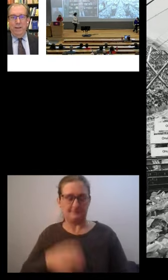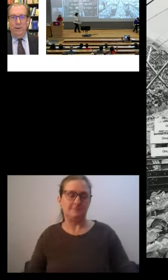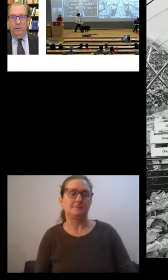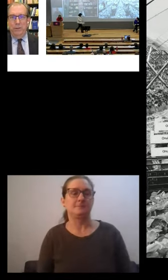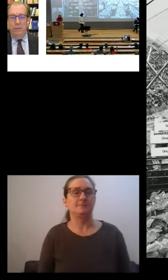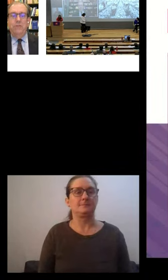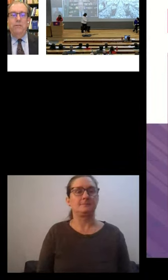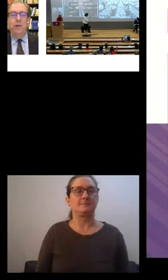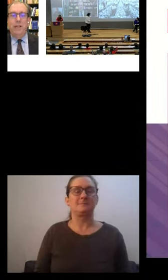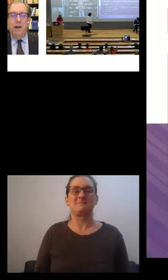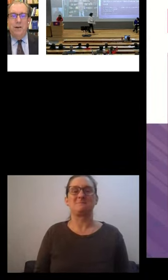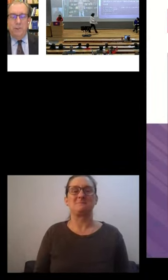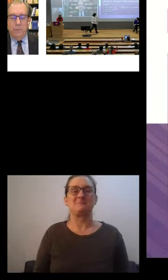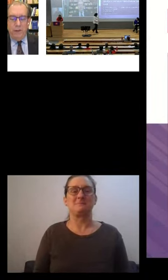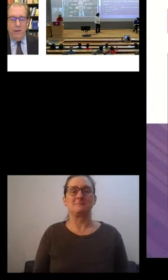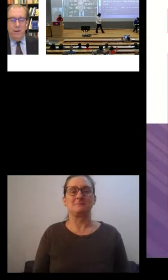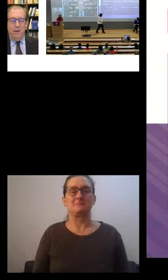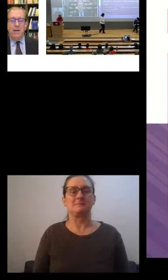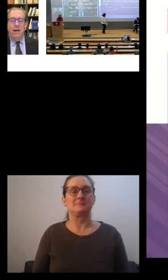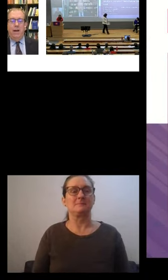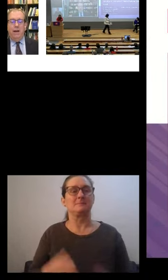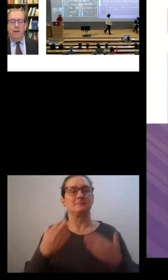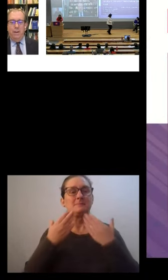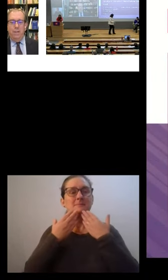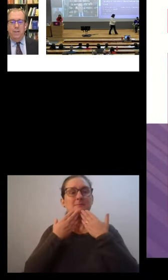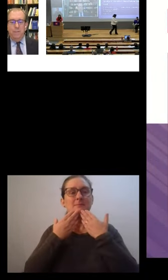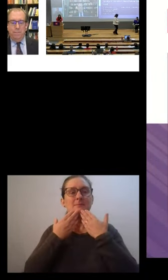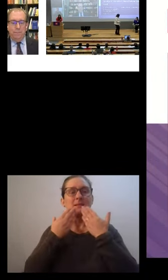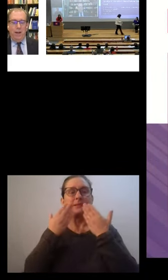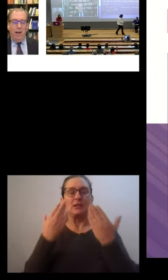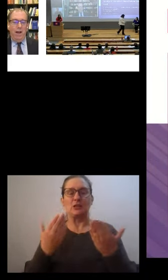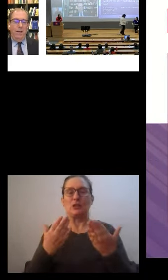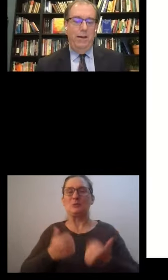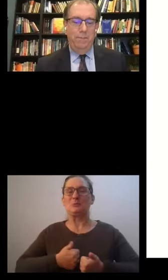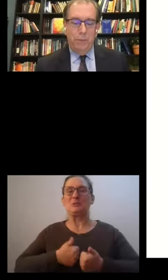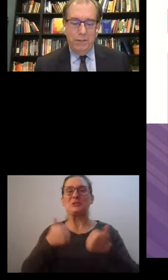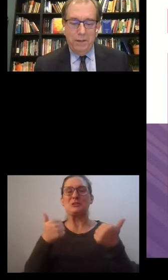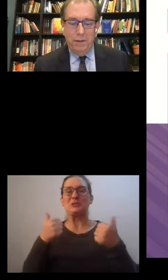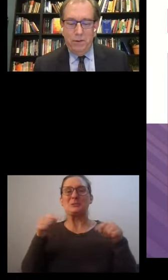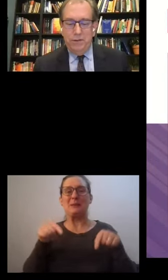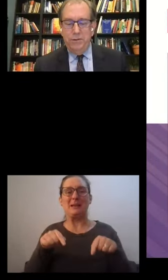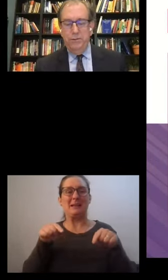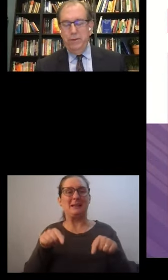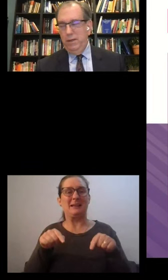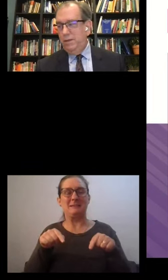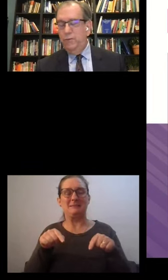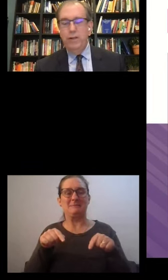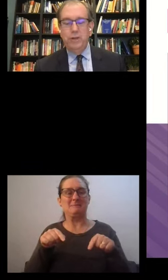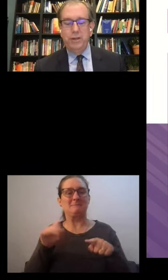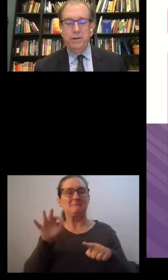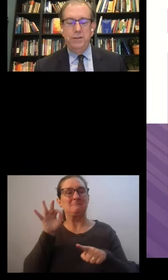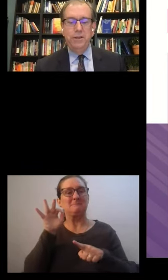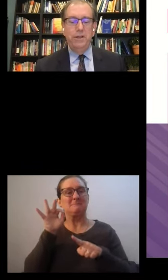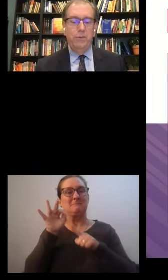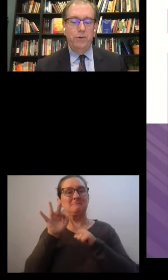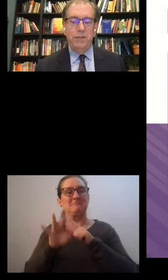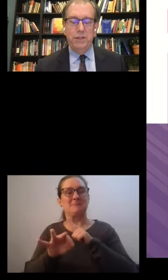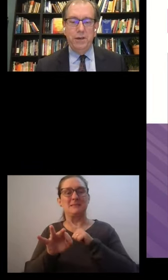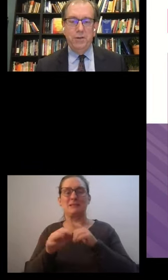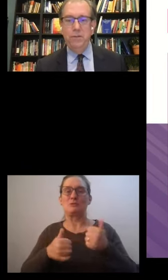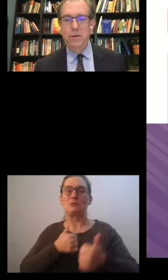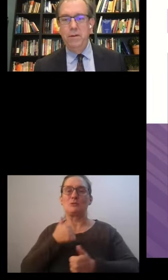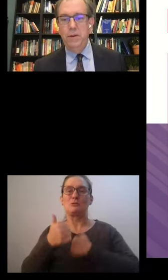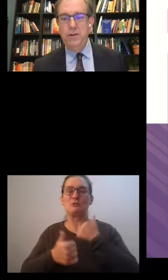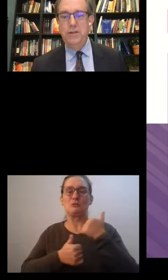Well, thank you. It's a great honor to be here. I particularly want to congratulate the